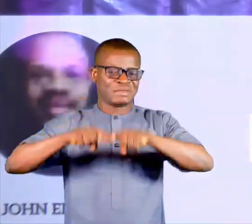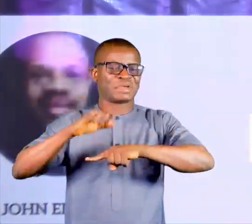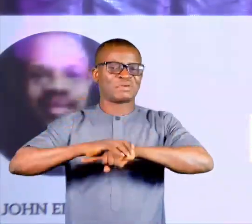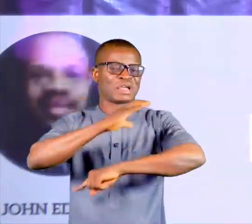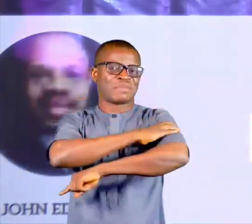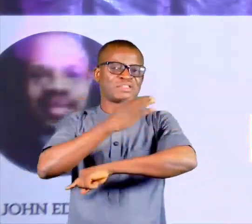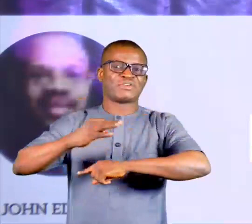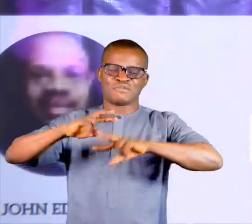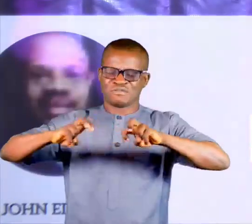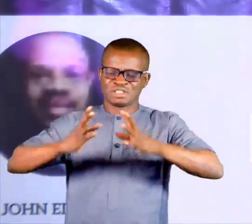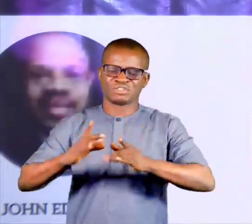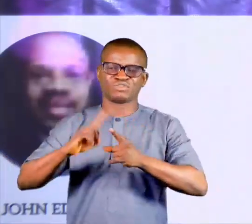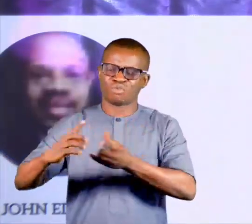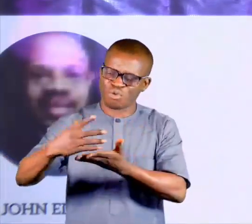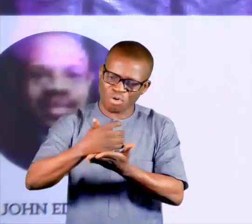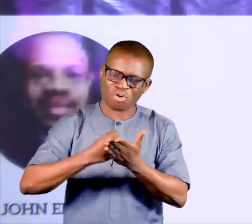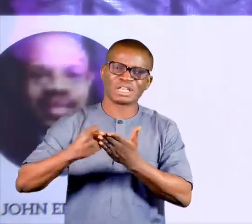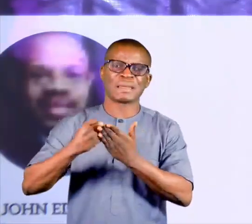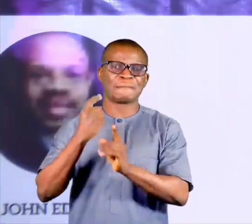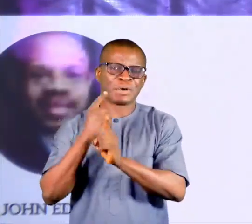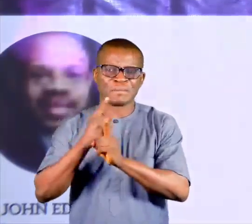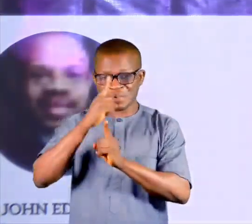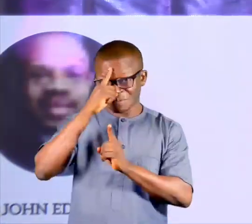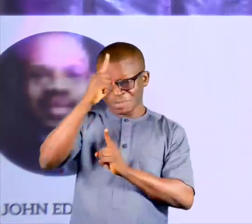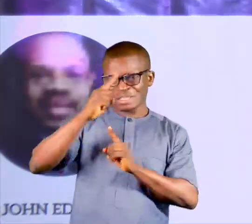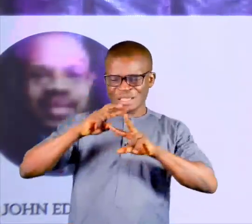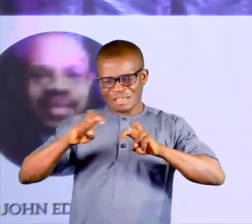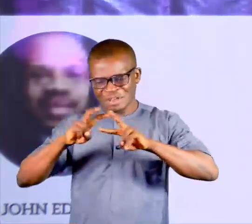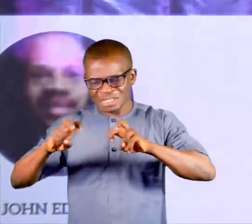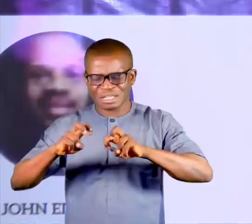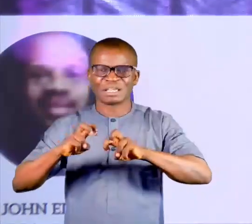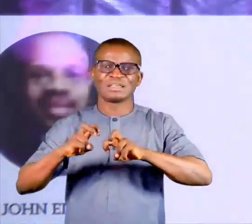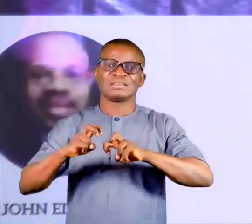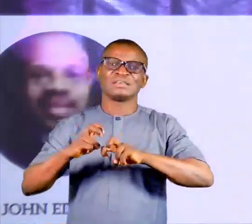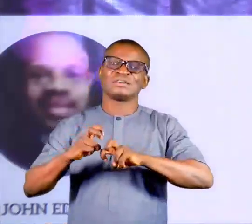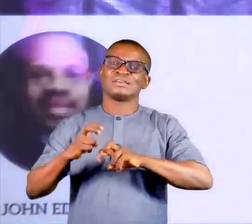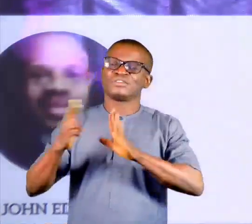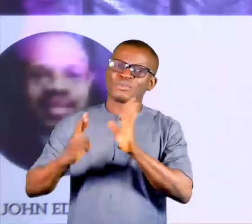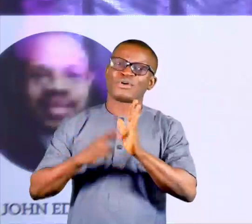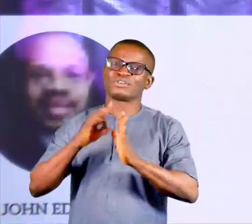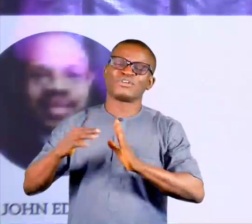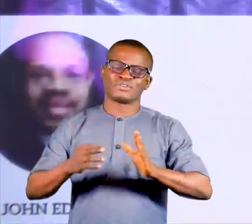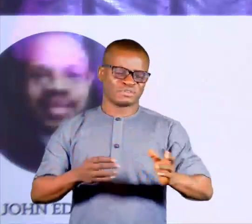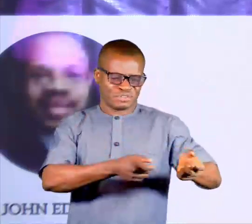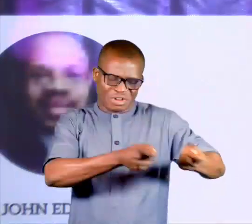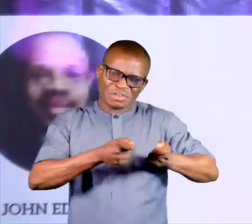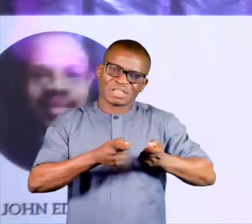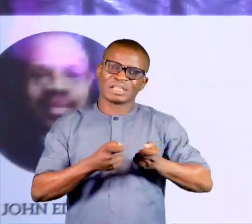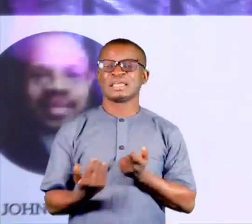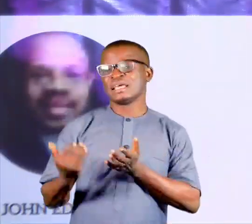the capacity of investigators to effectively collect intelligence and investigate allegations of human trafficking.